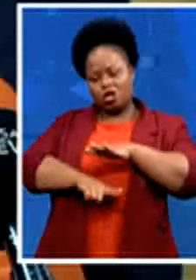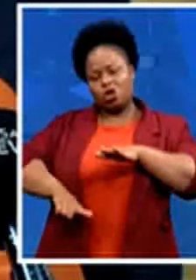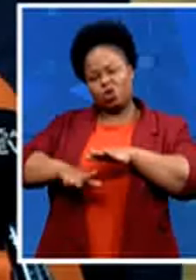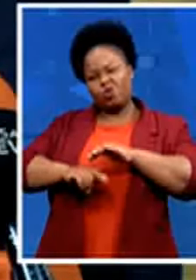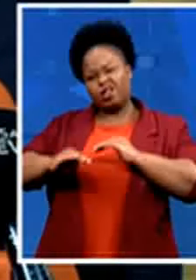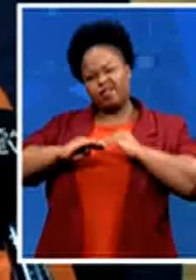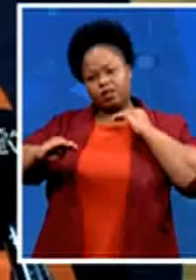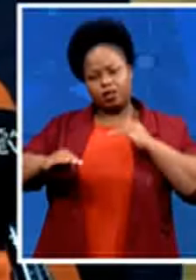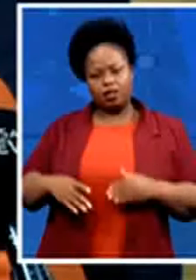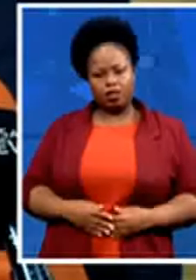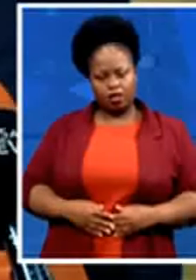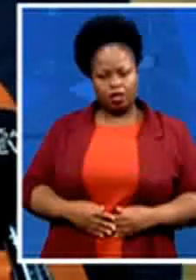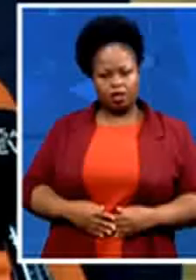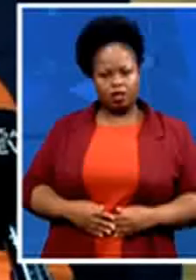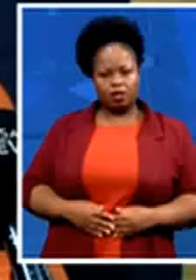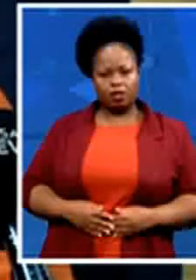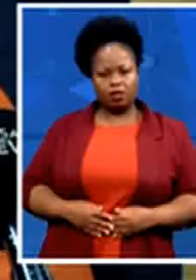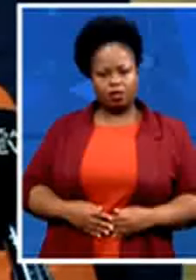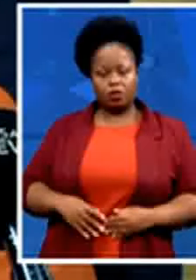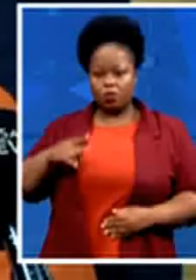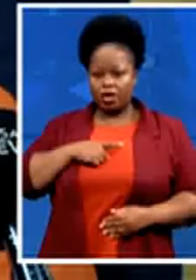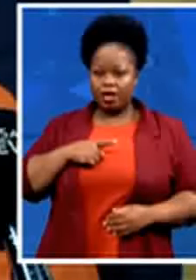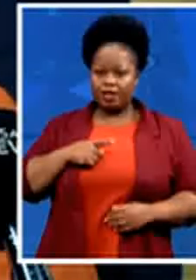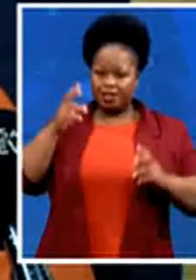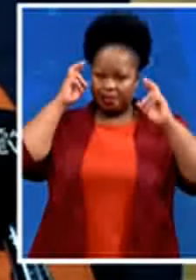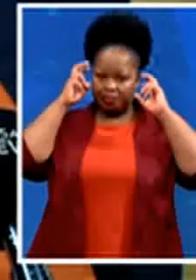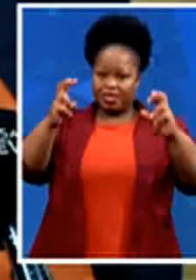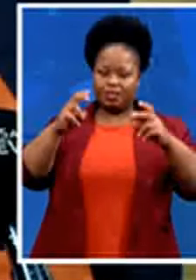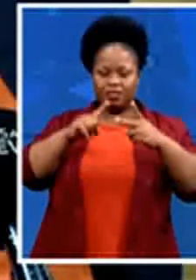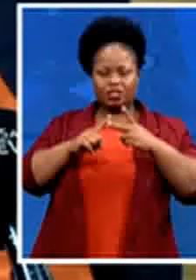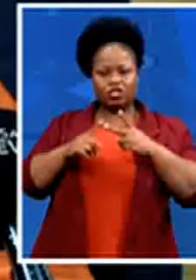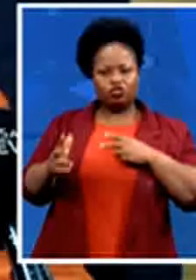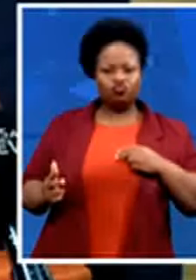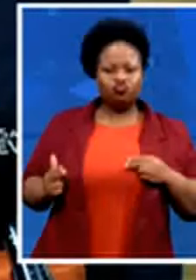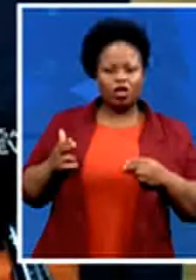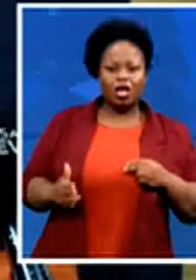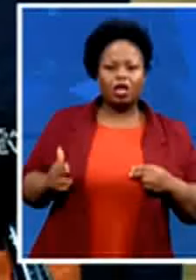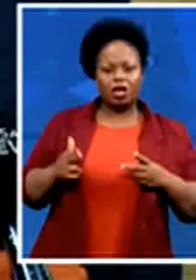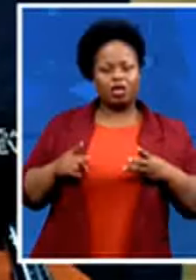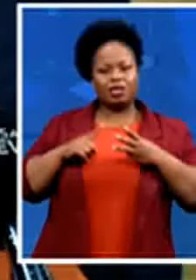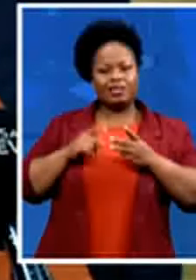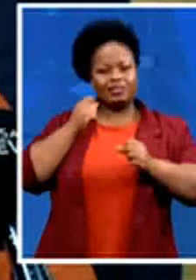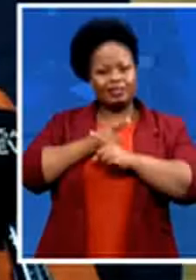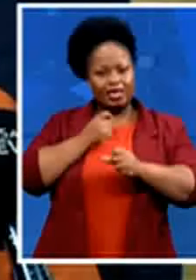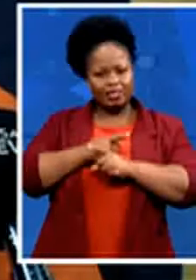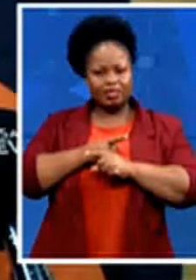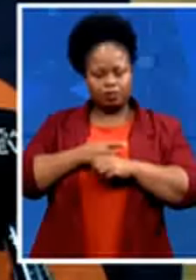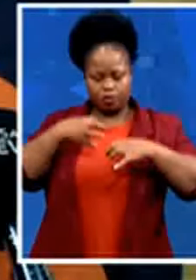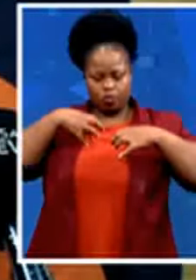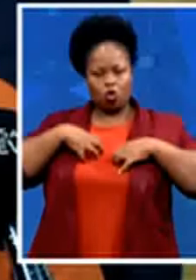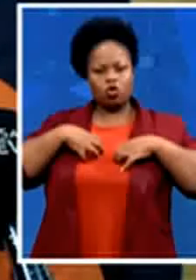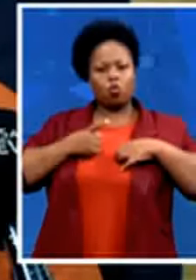the buses the trains the taxis must all be under one um under one entity